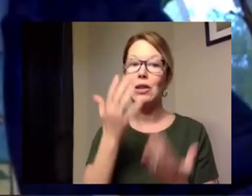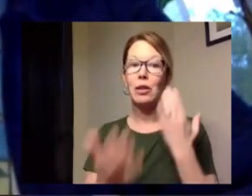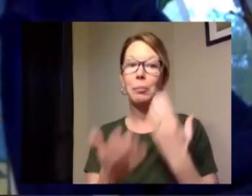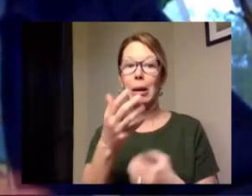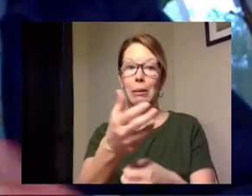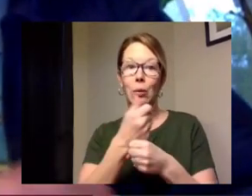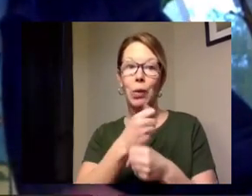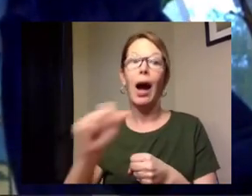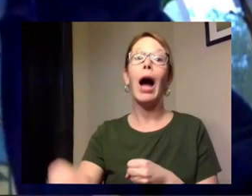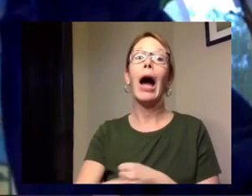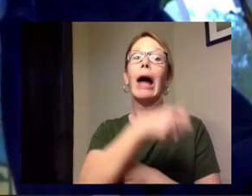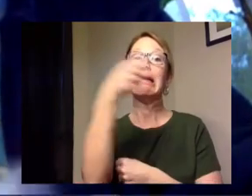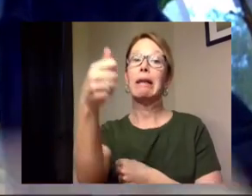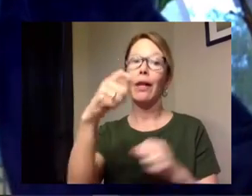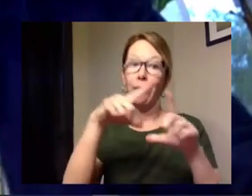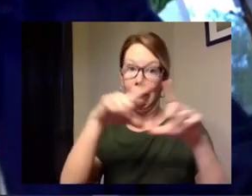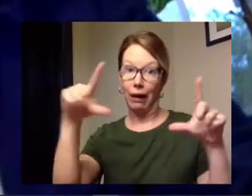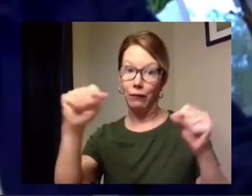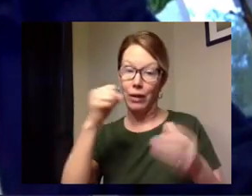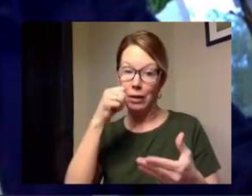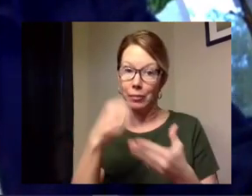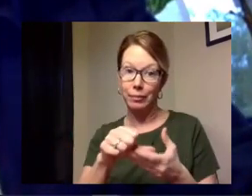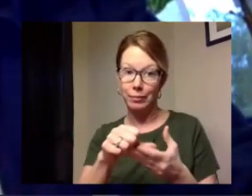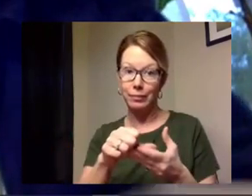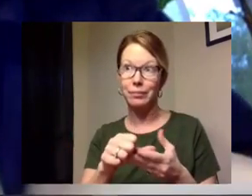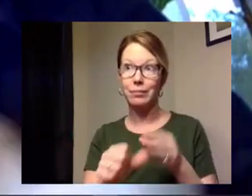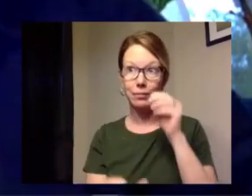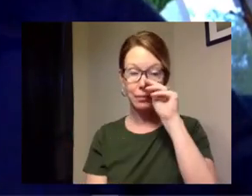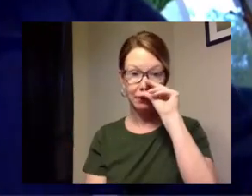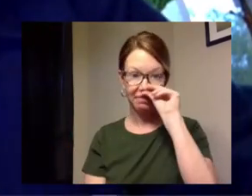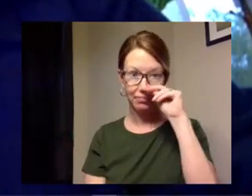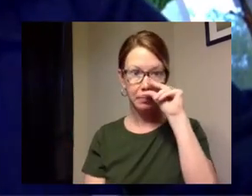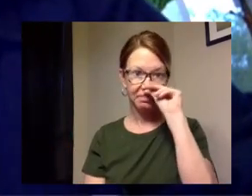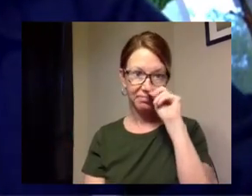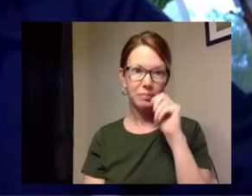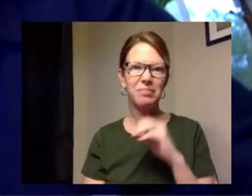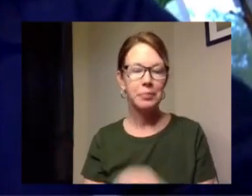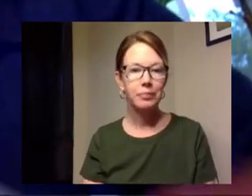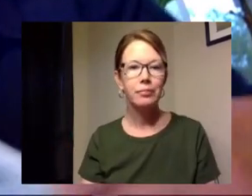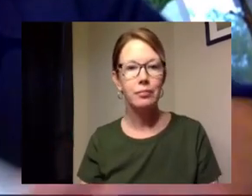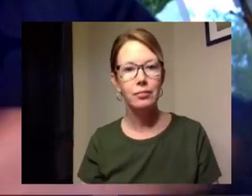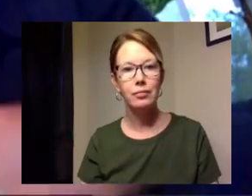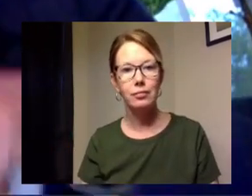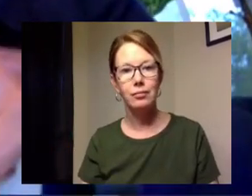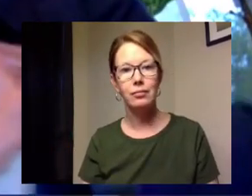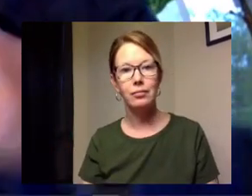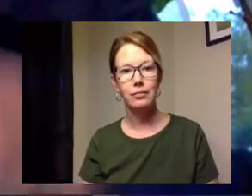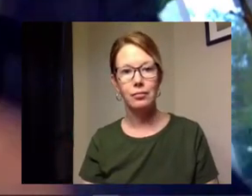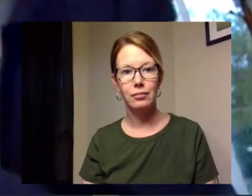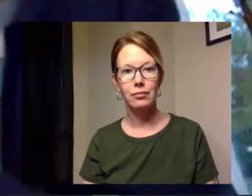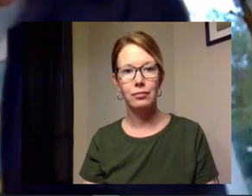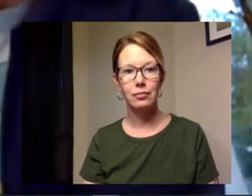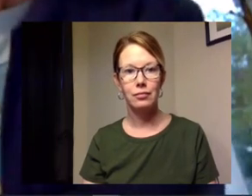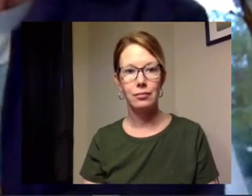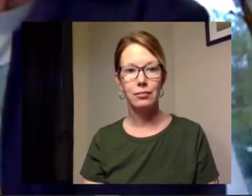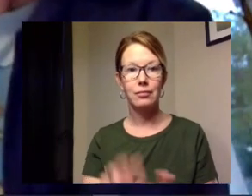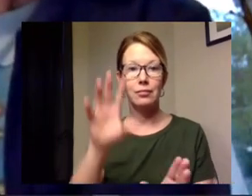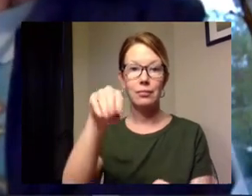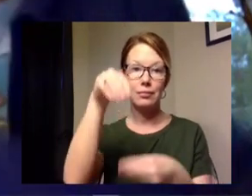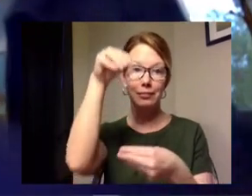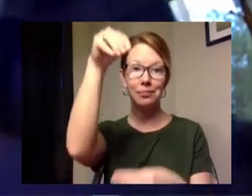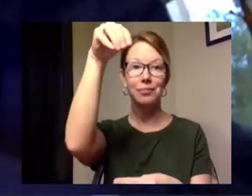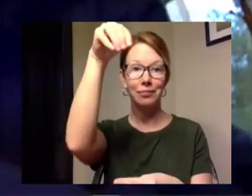with a letter in it that uh looked like this that basically said